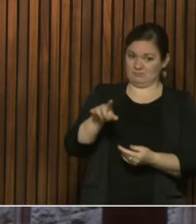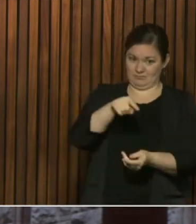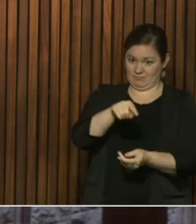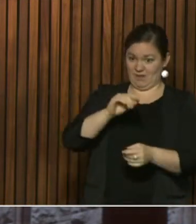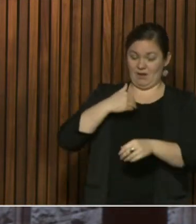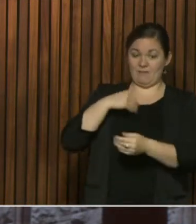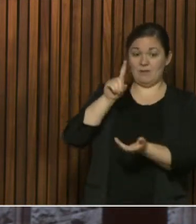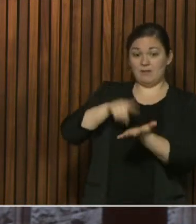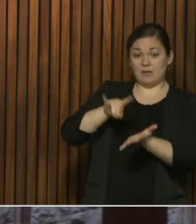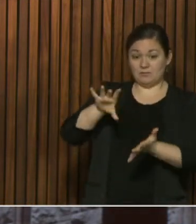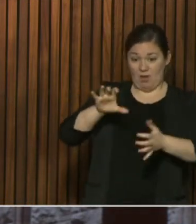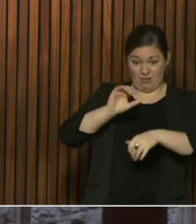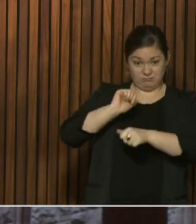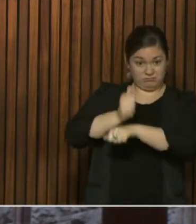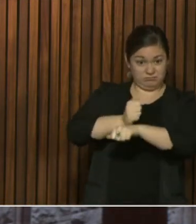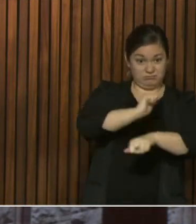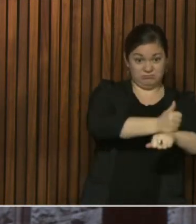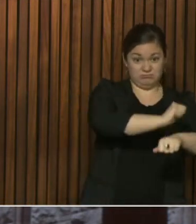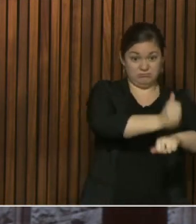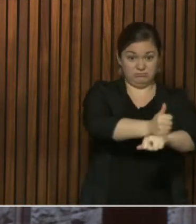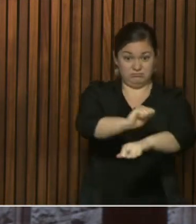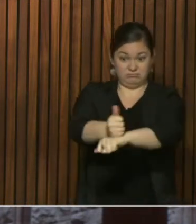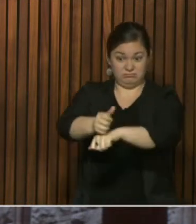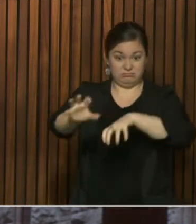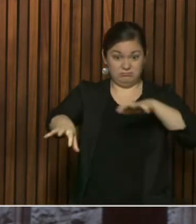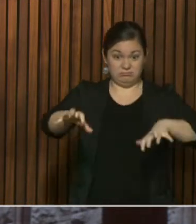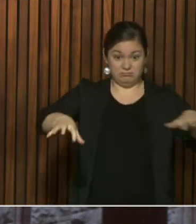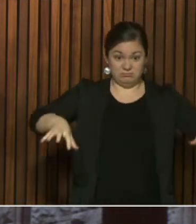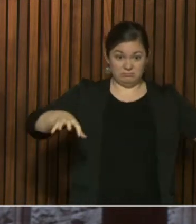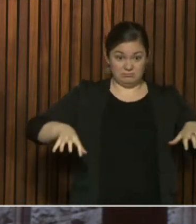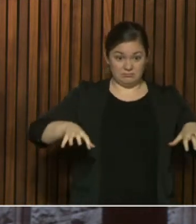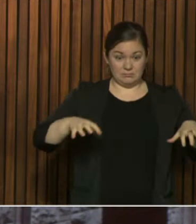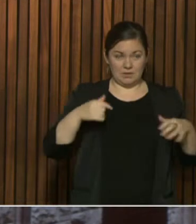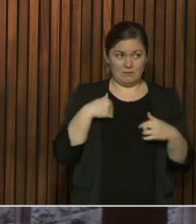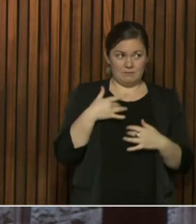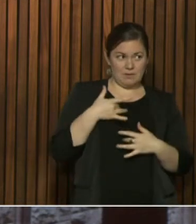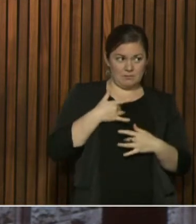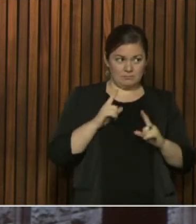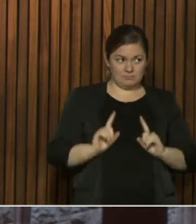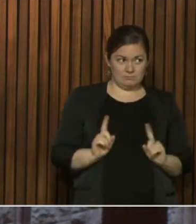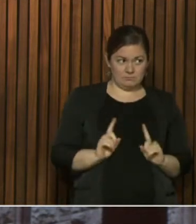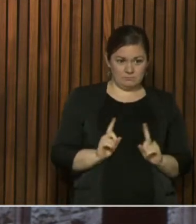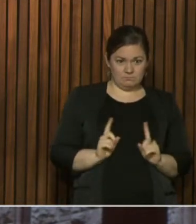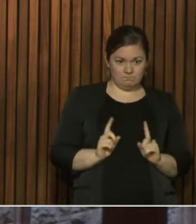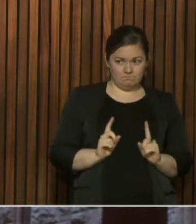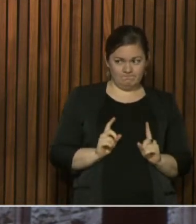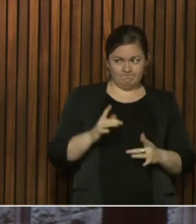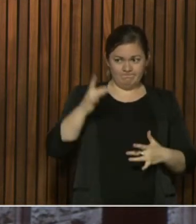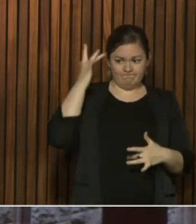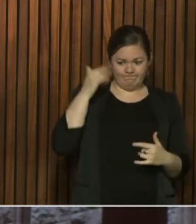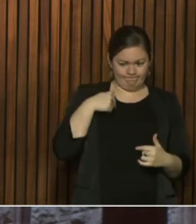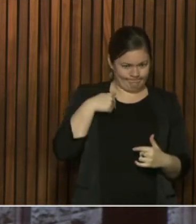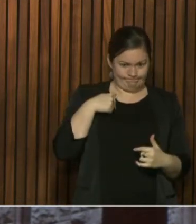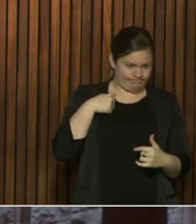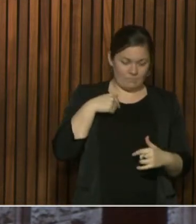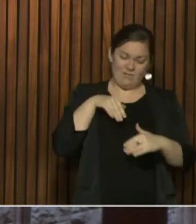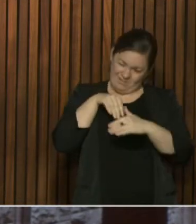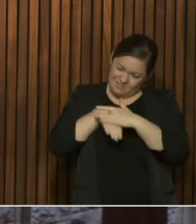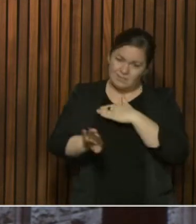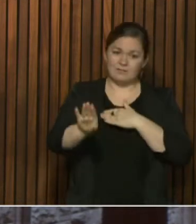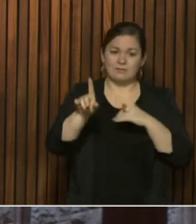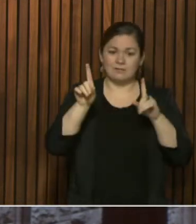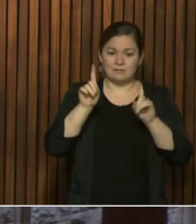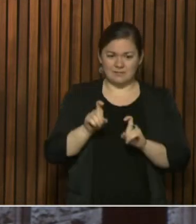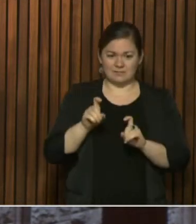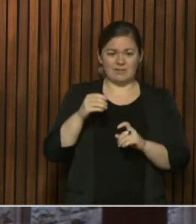for those who feel they might have symptoms of COVID or concerned that they have symptoms of COVID or just want to have some further information to